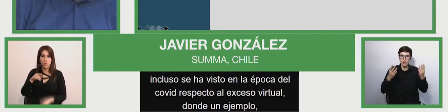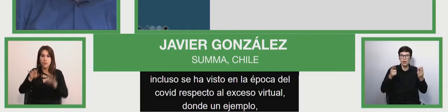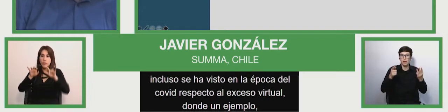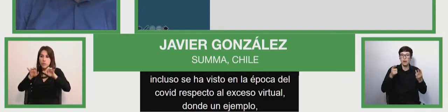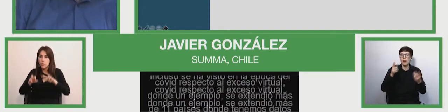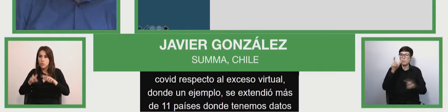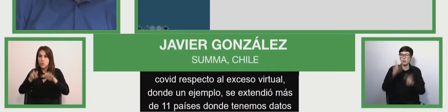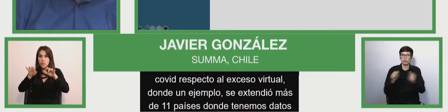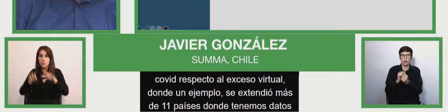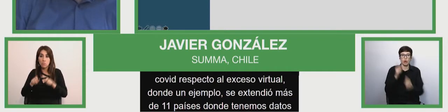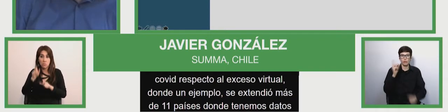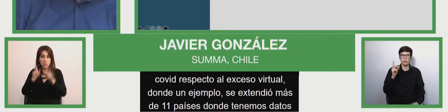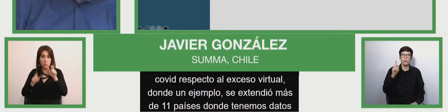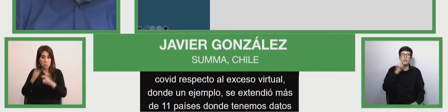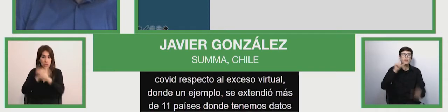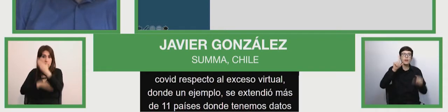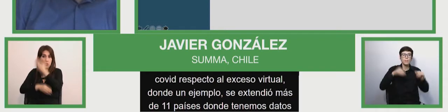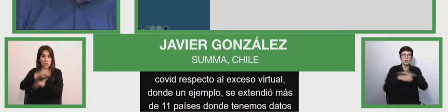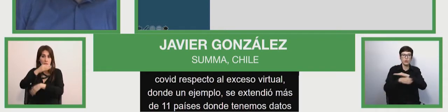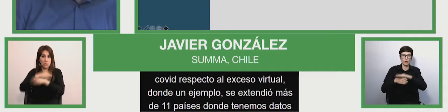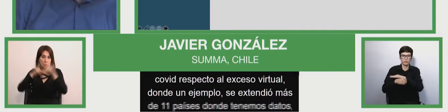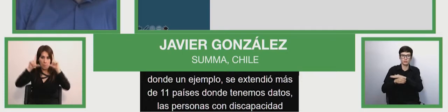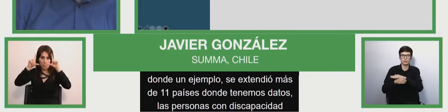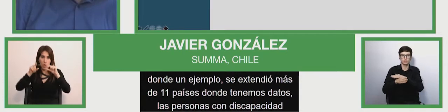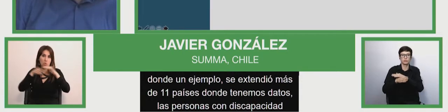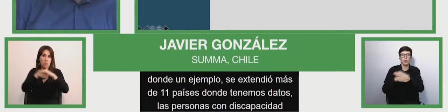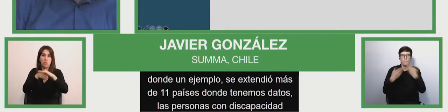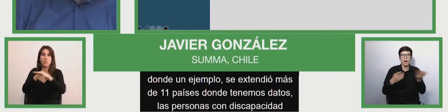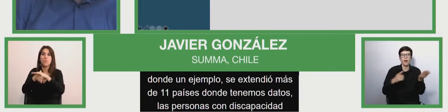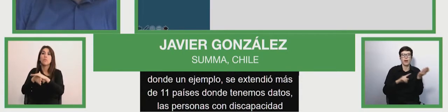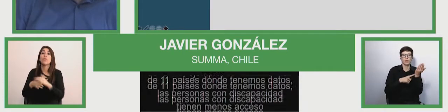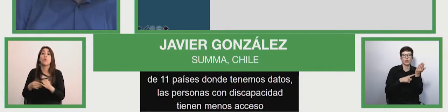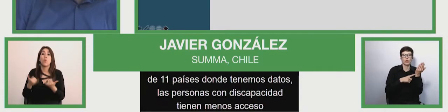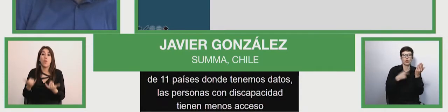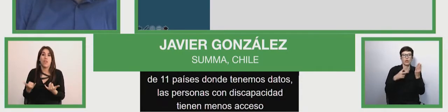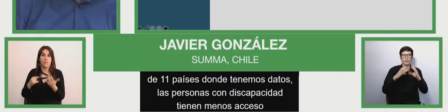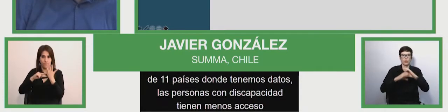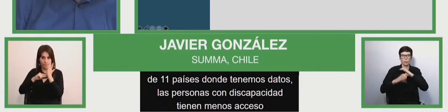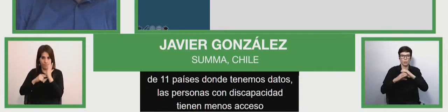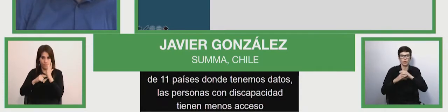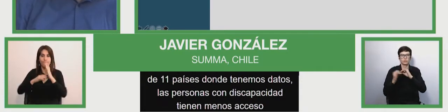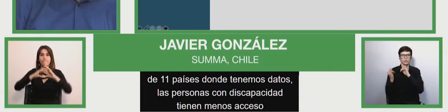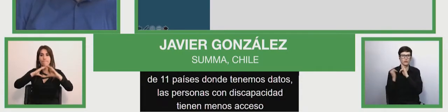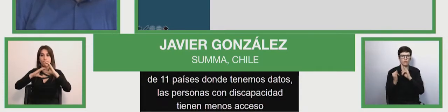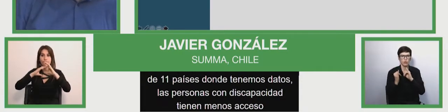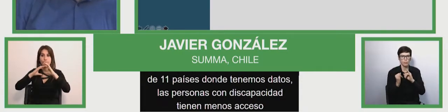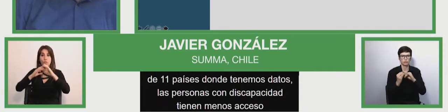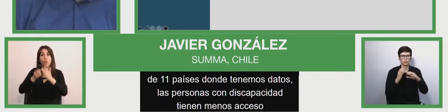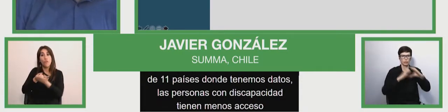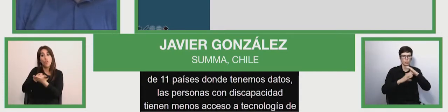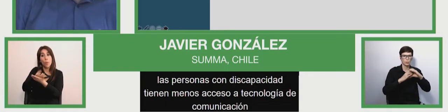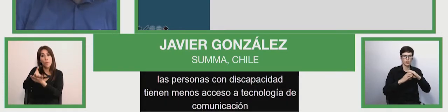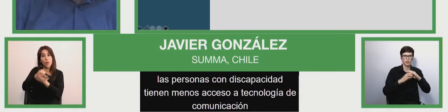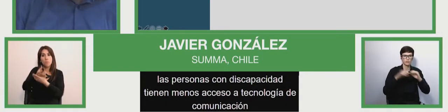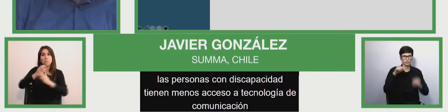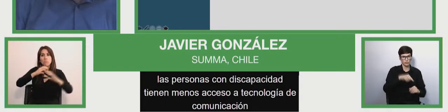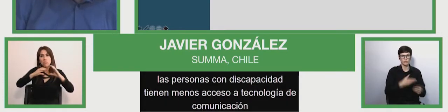access to communication technologies, and which also